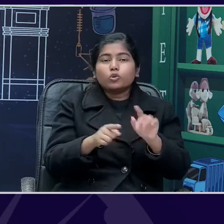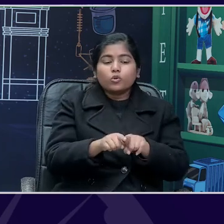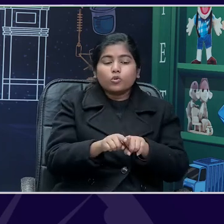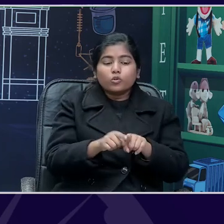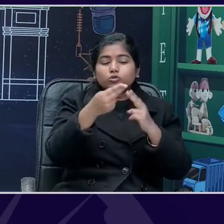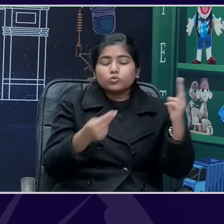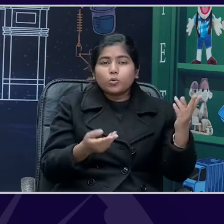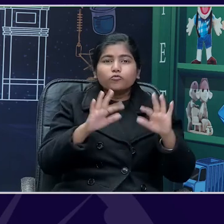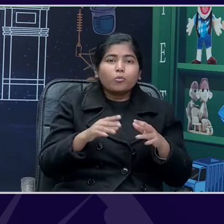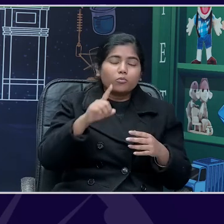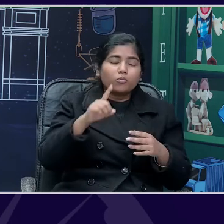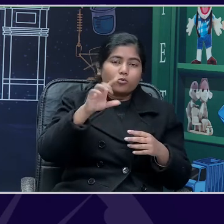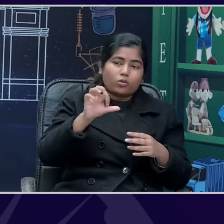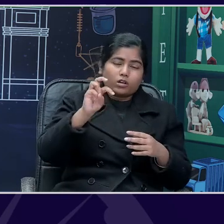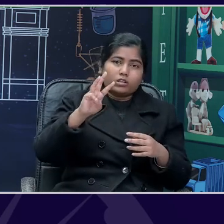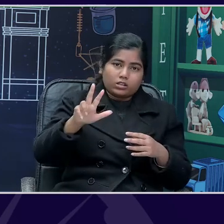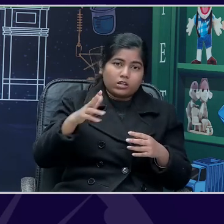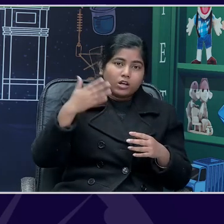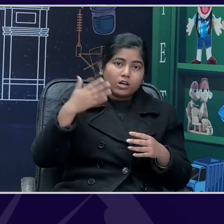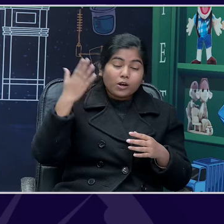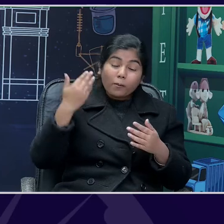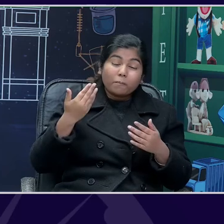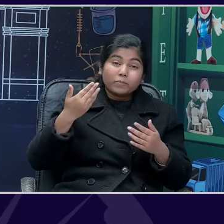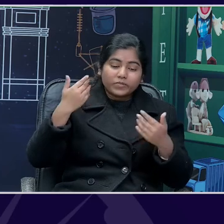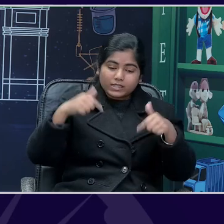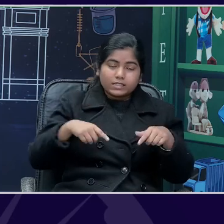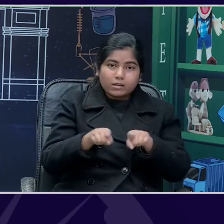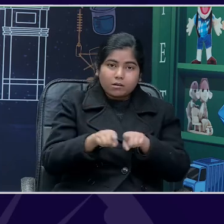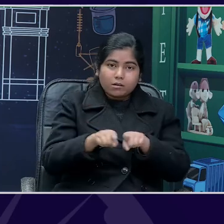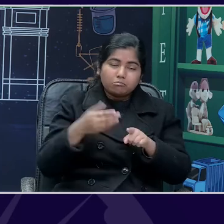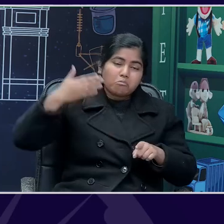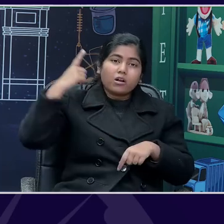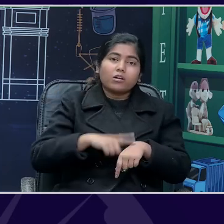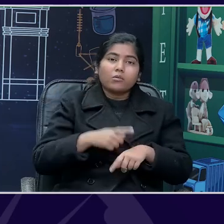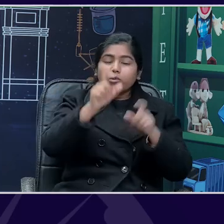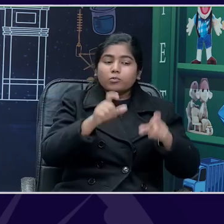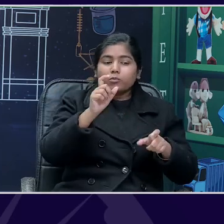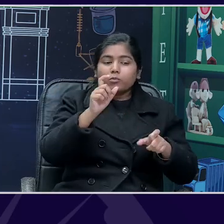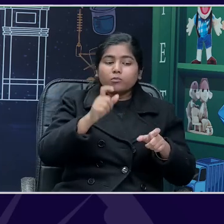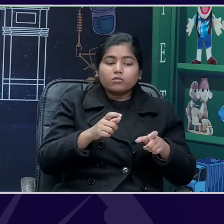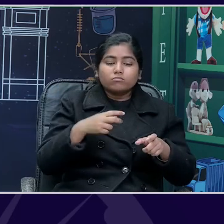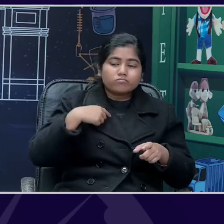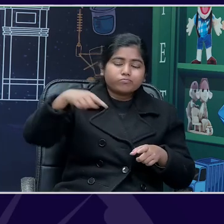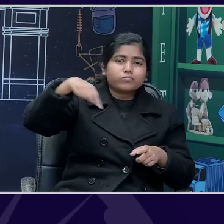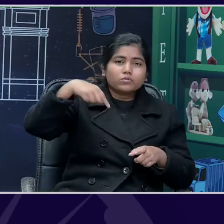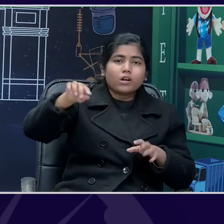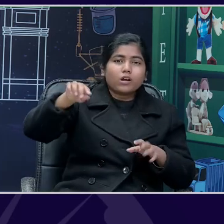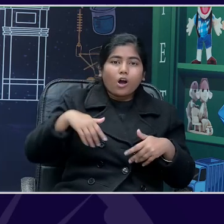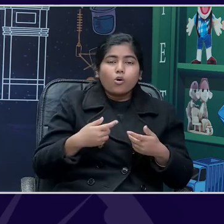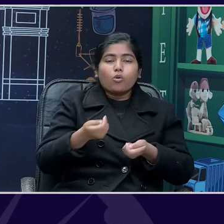written in 1938. Also, people travel on horses, not in cars. So, you know, hints like that are there.